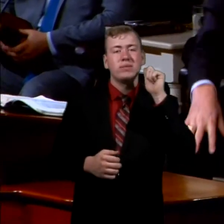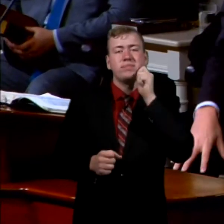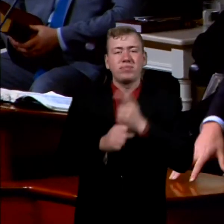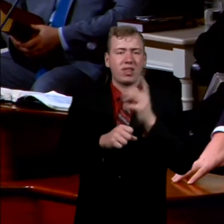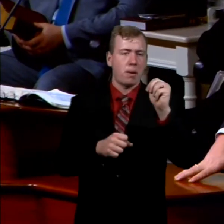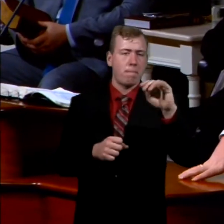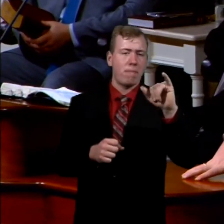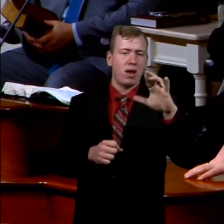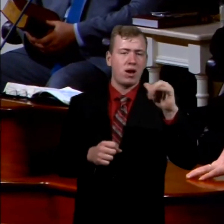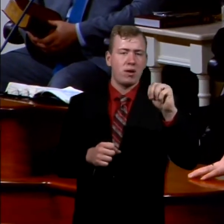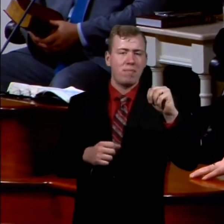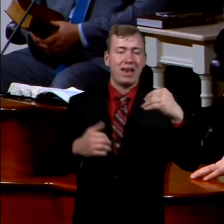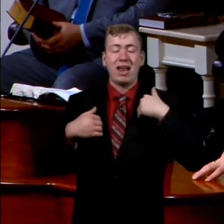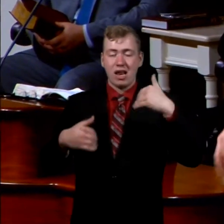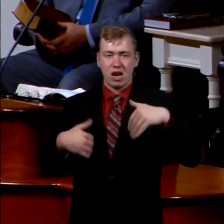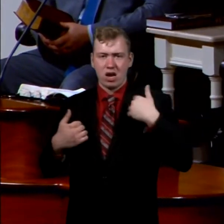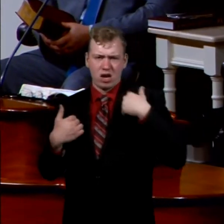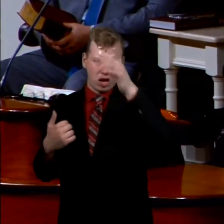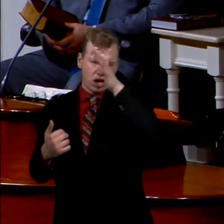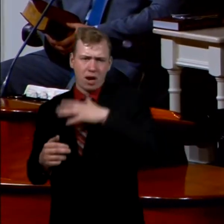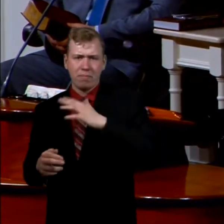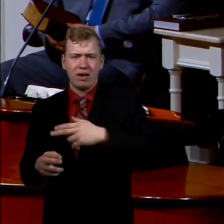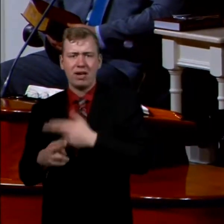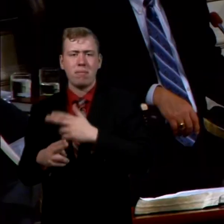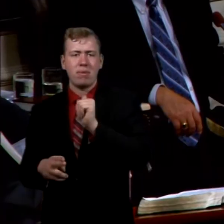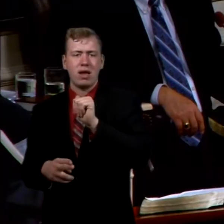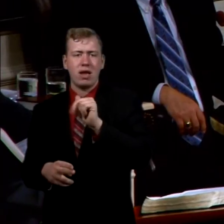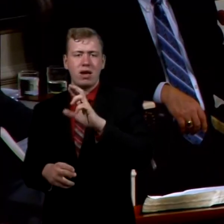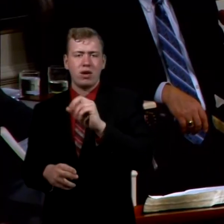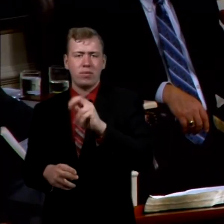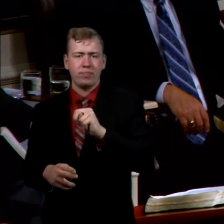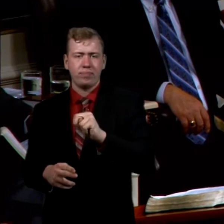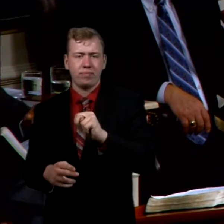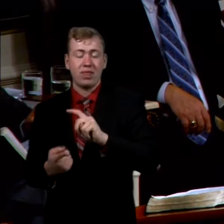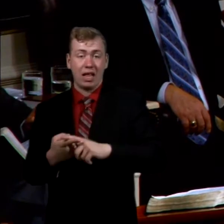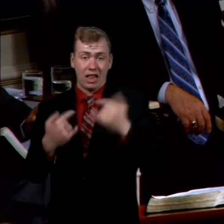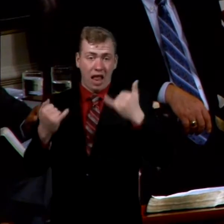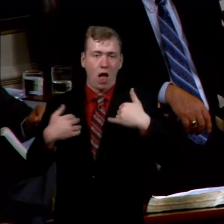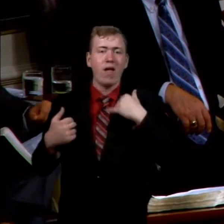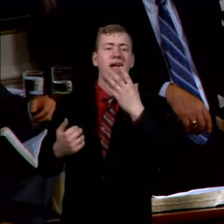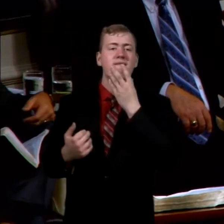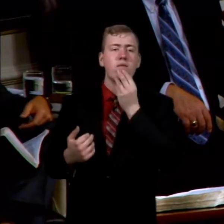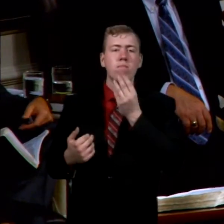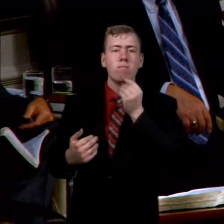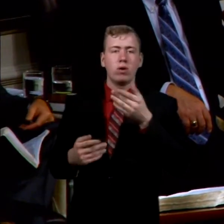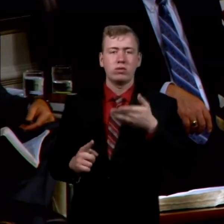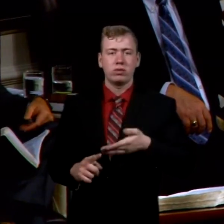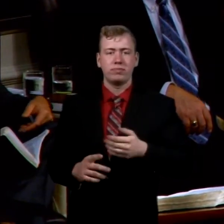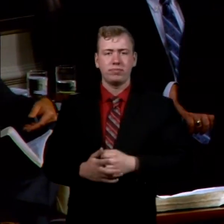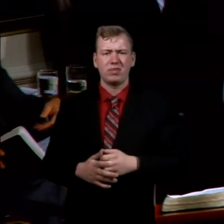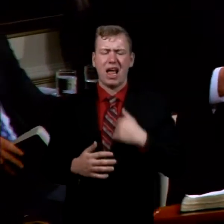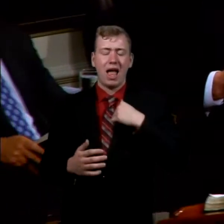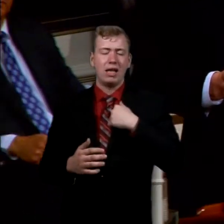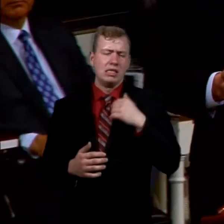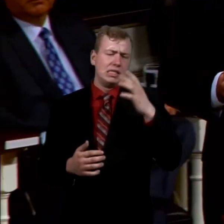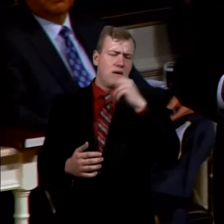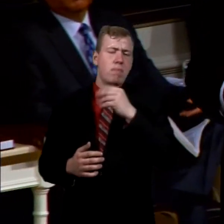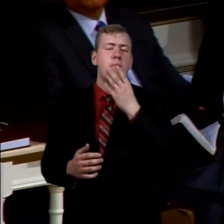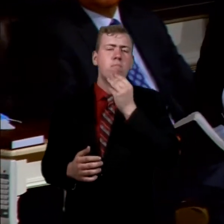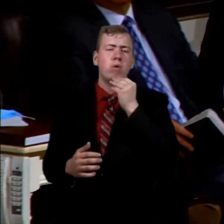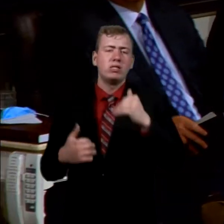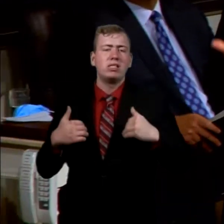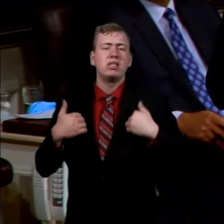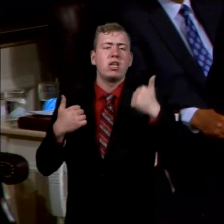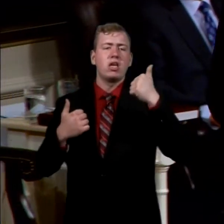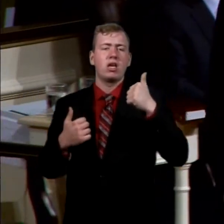Miriam, and he had another son, Aaron, and then we have Moses. I'm assuming Moses is the youngest of the three.